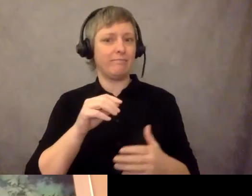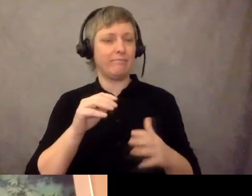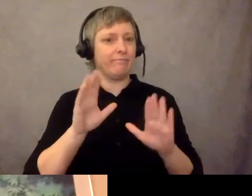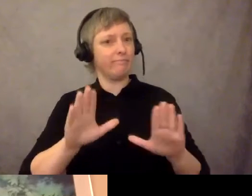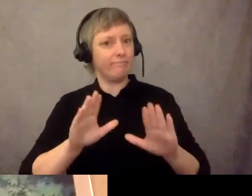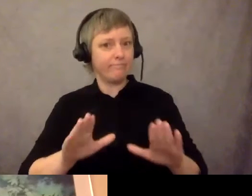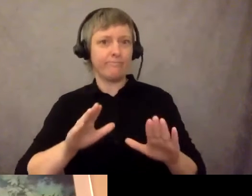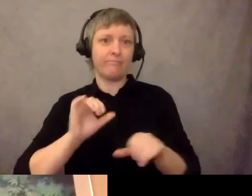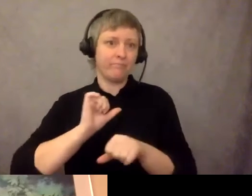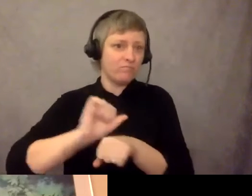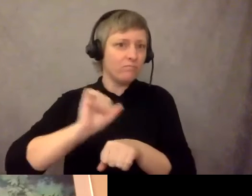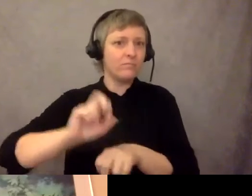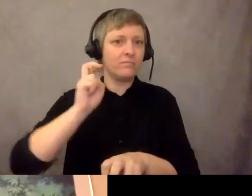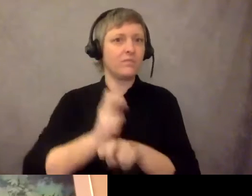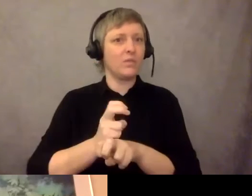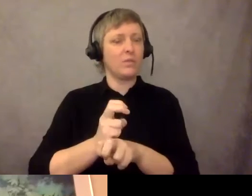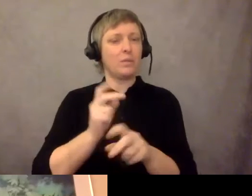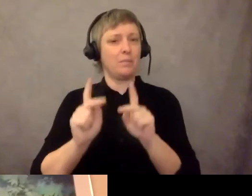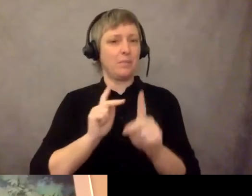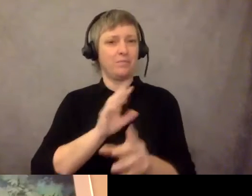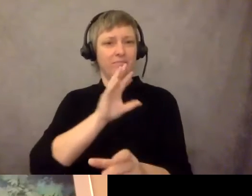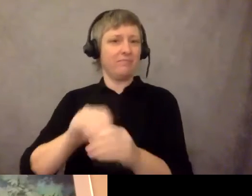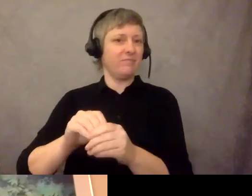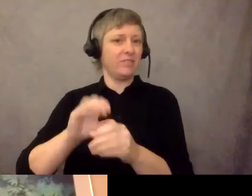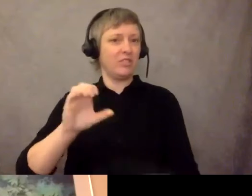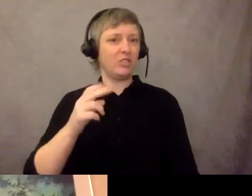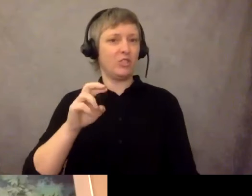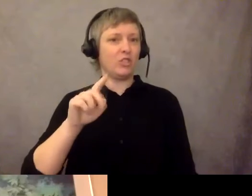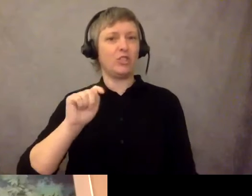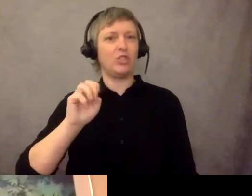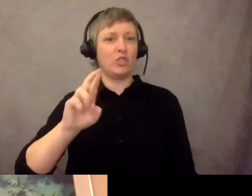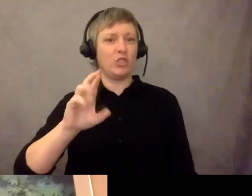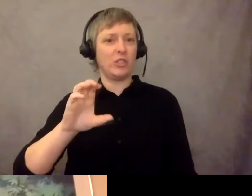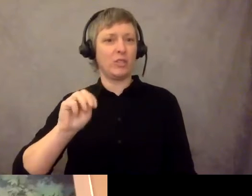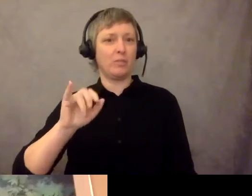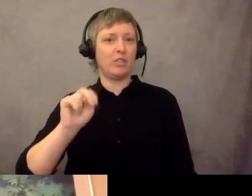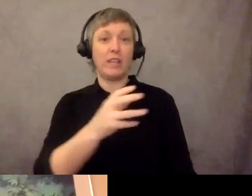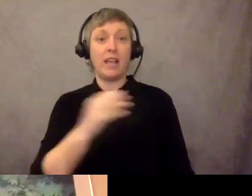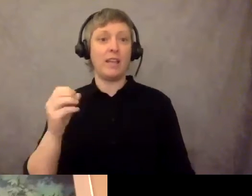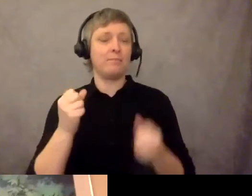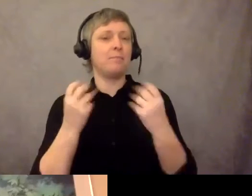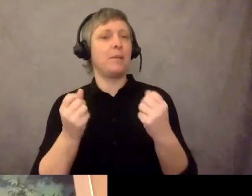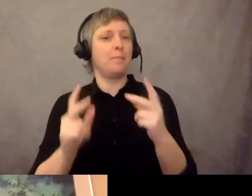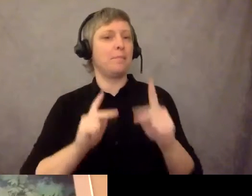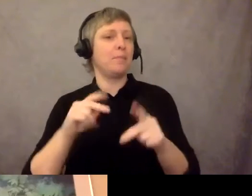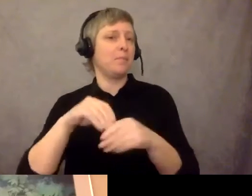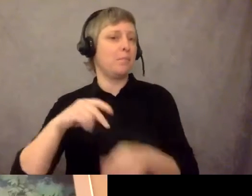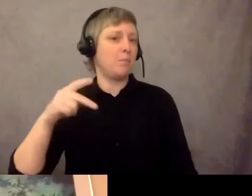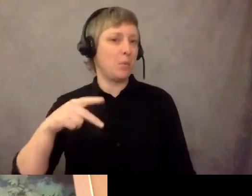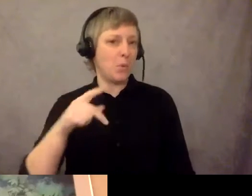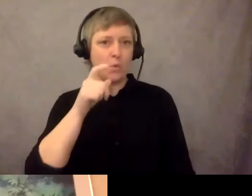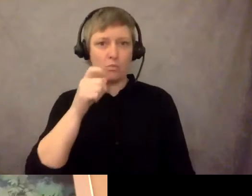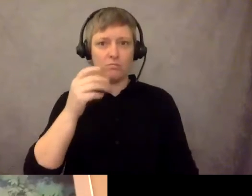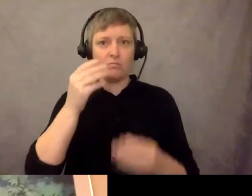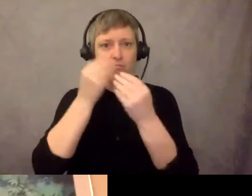and the thousands of Portlanders that voiced their opinions. We are so thankful for their